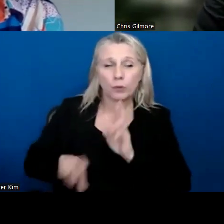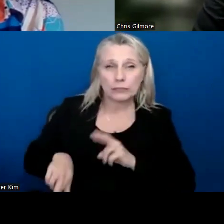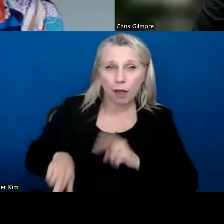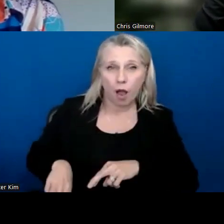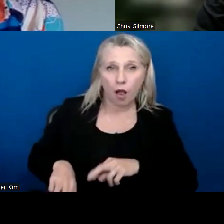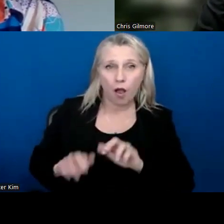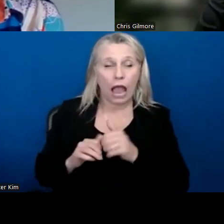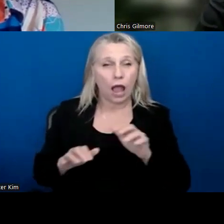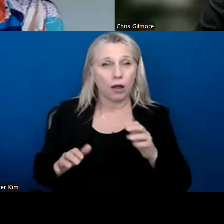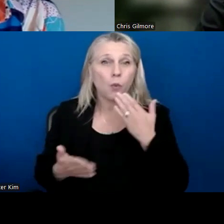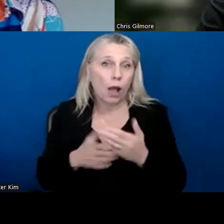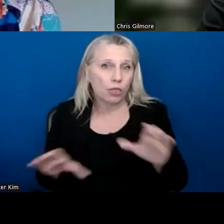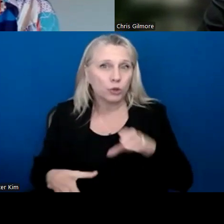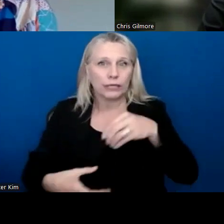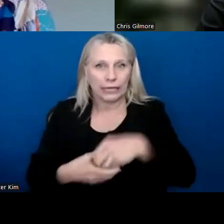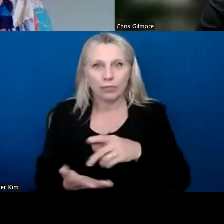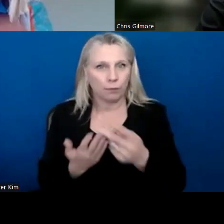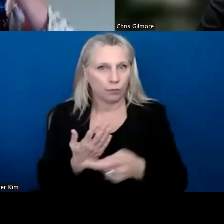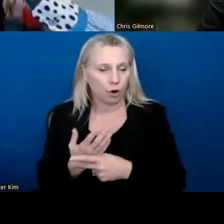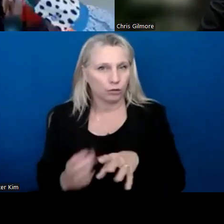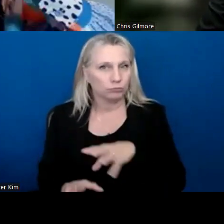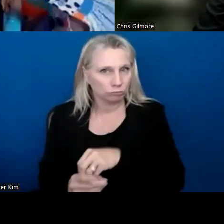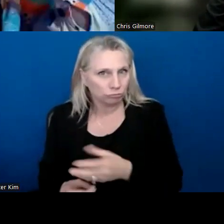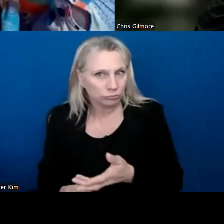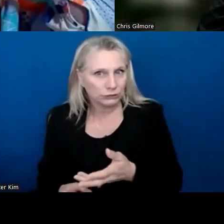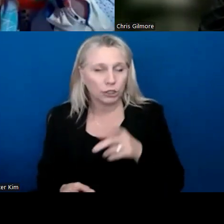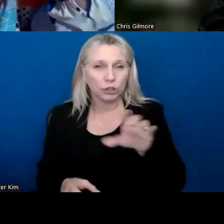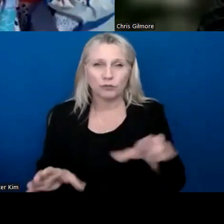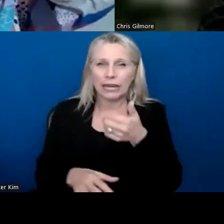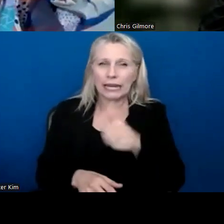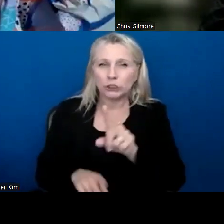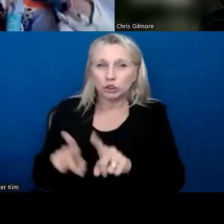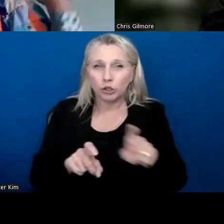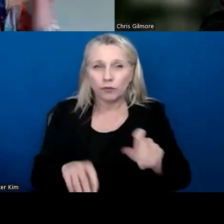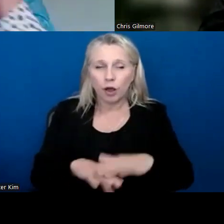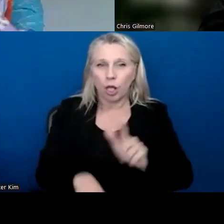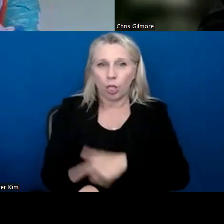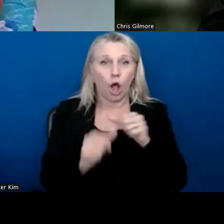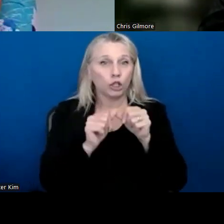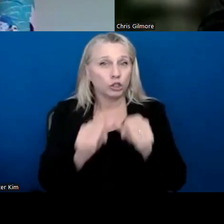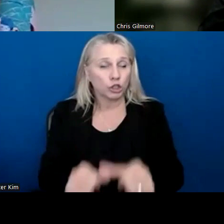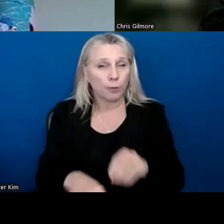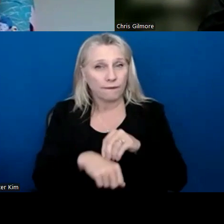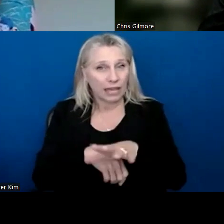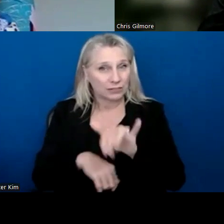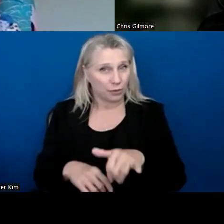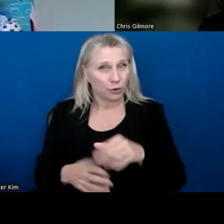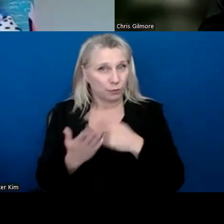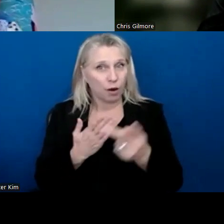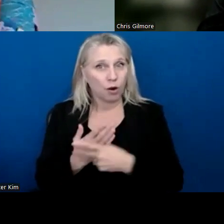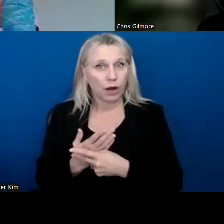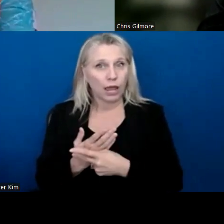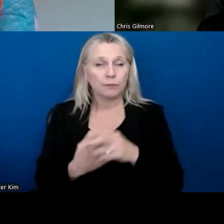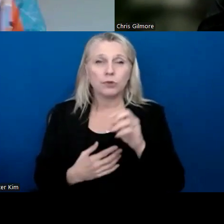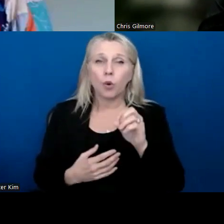how well they're doing while they're in the program. Have you done any surveying on longer term effects of these programs, um,